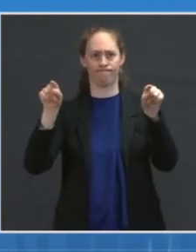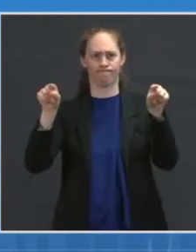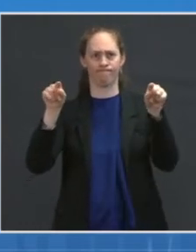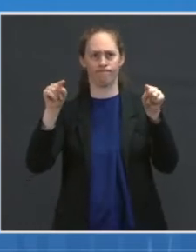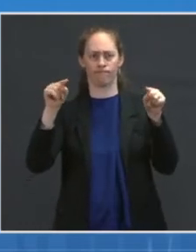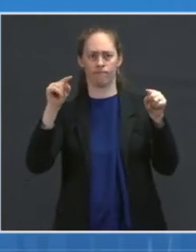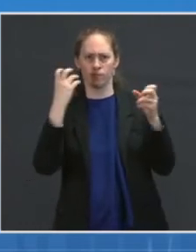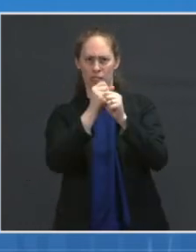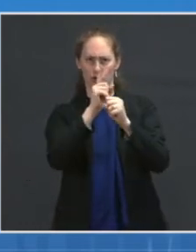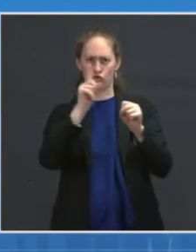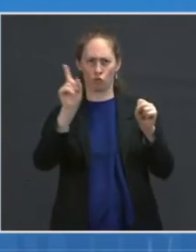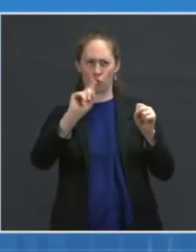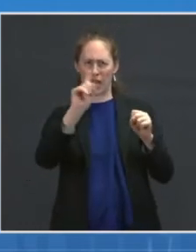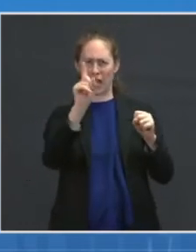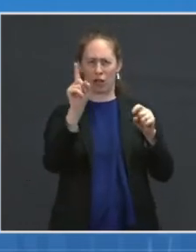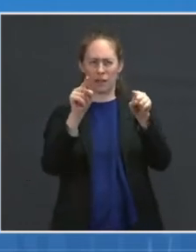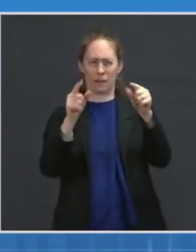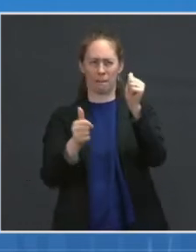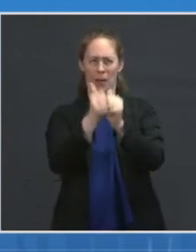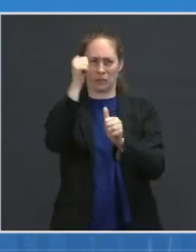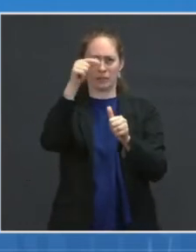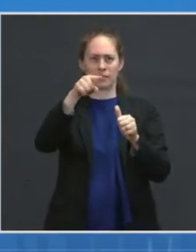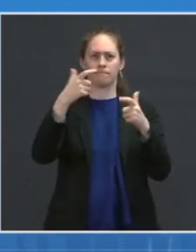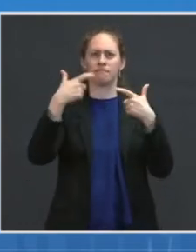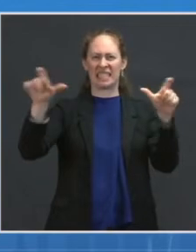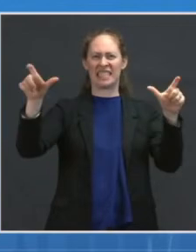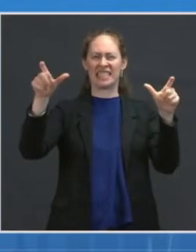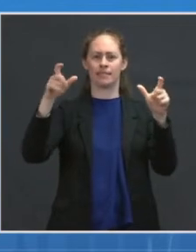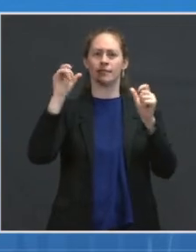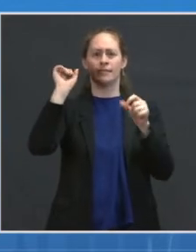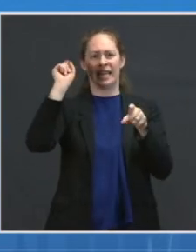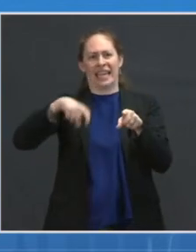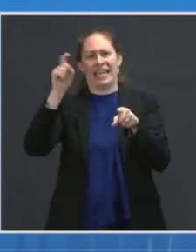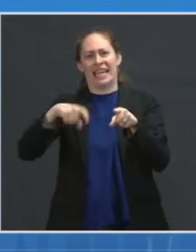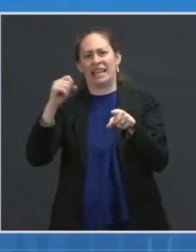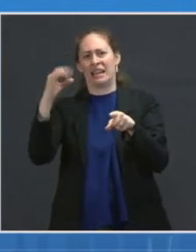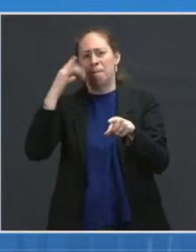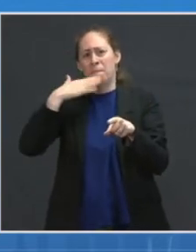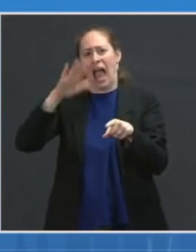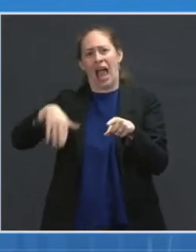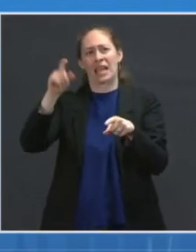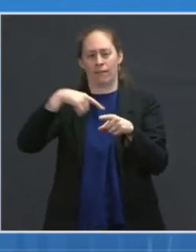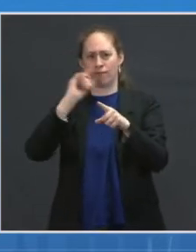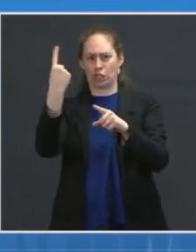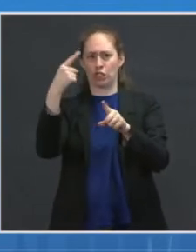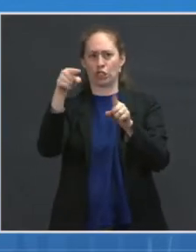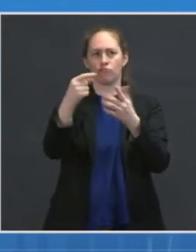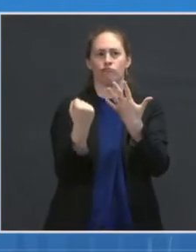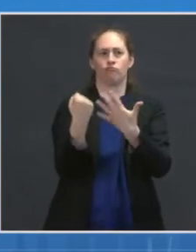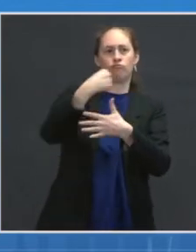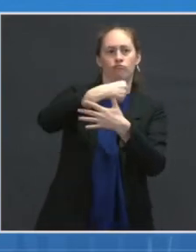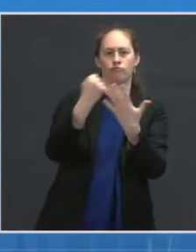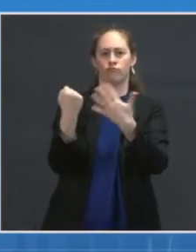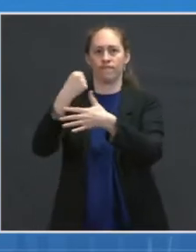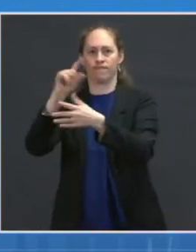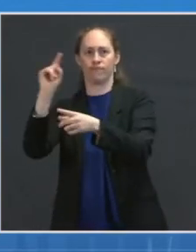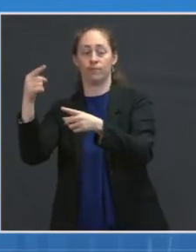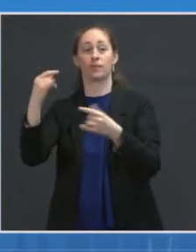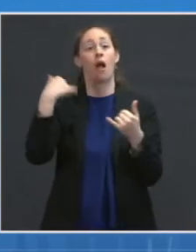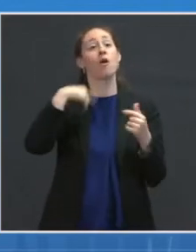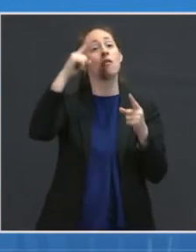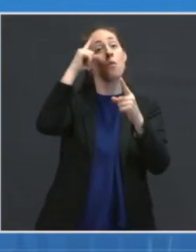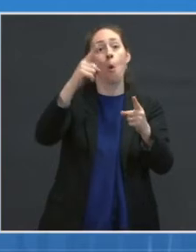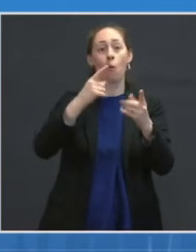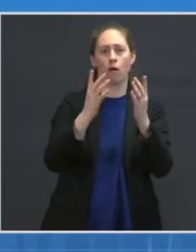those who are most vulnerable. The goal is to launch vaccination sites that use processes and are in